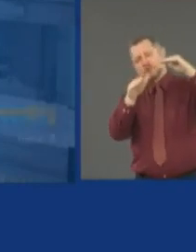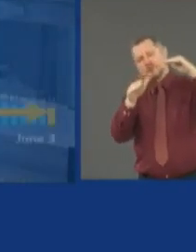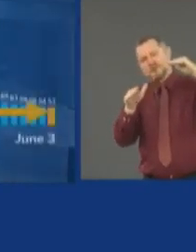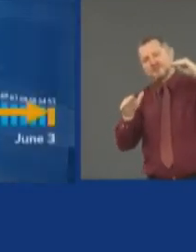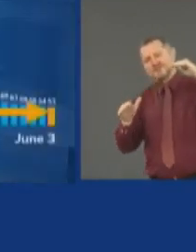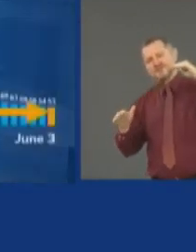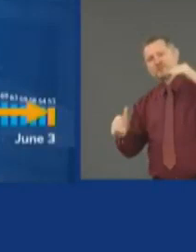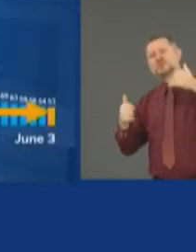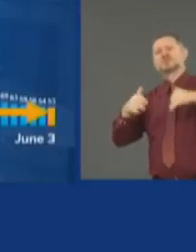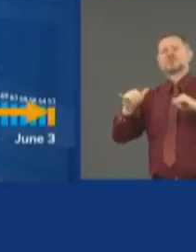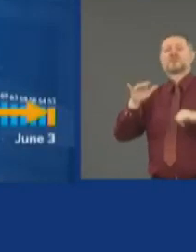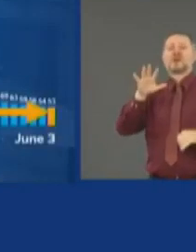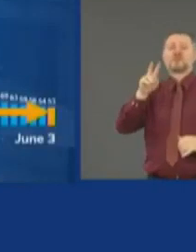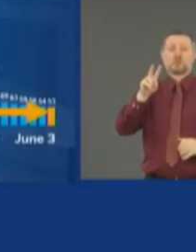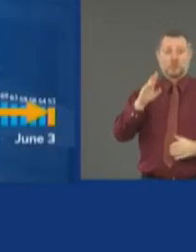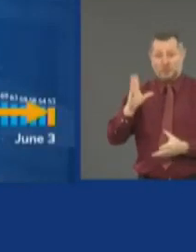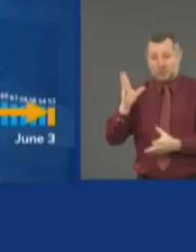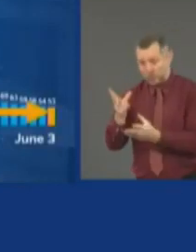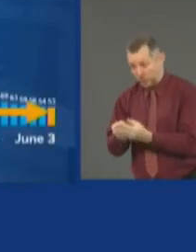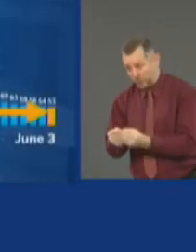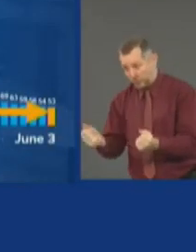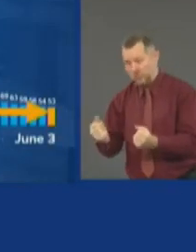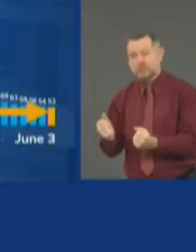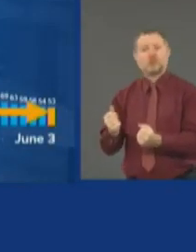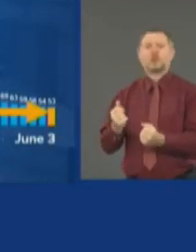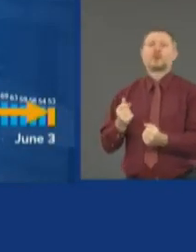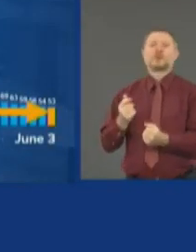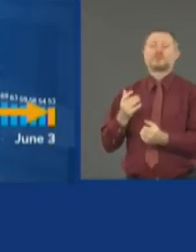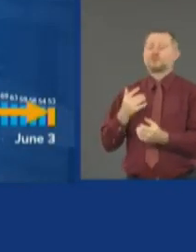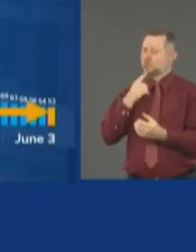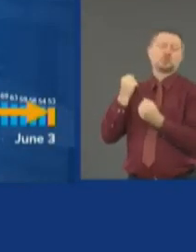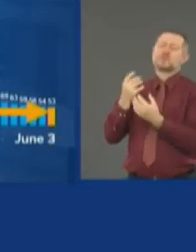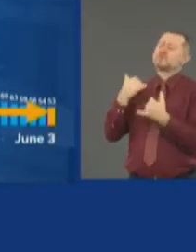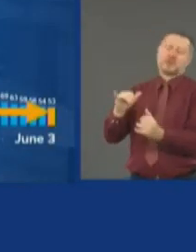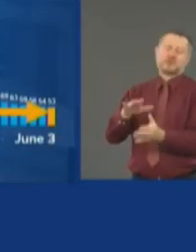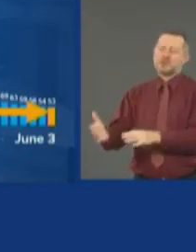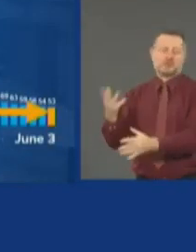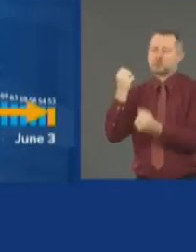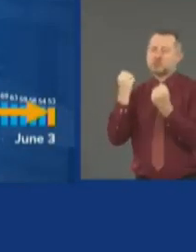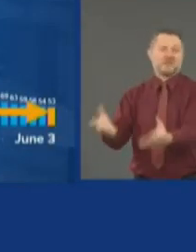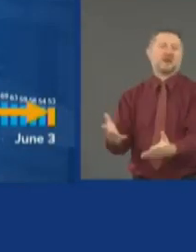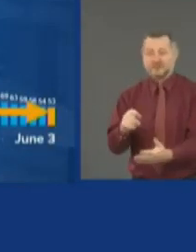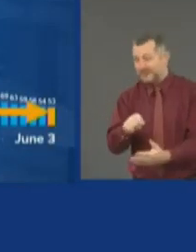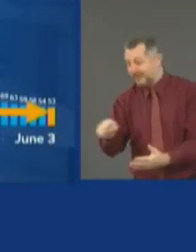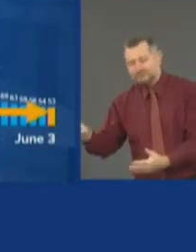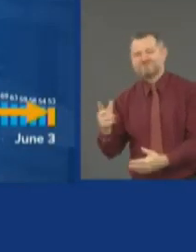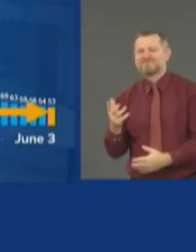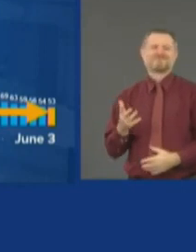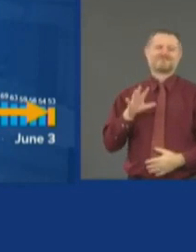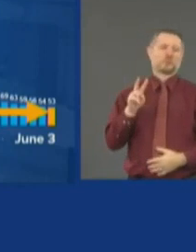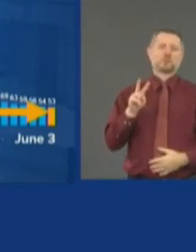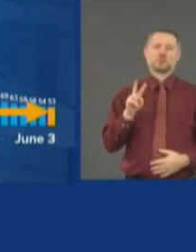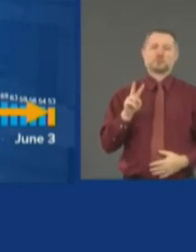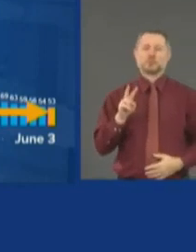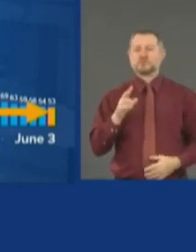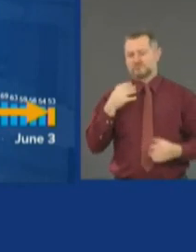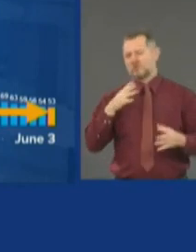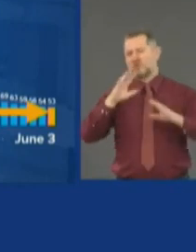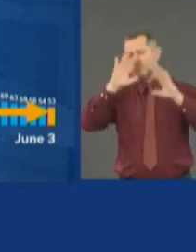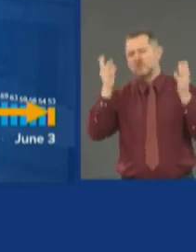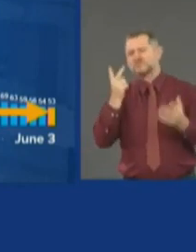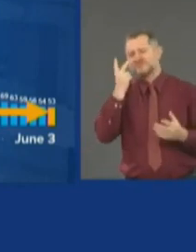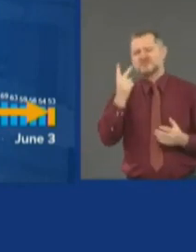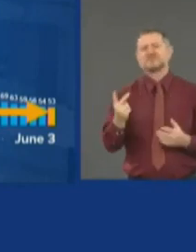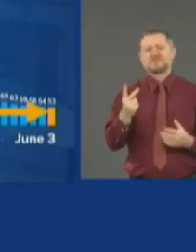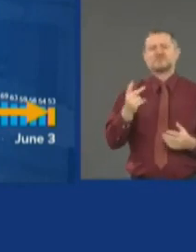52 too many. But we see that overall movement is still in a